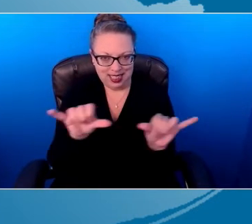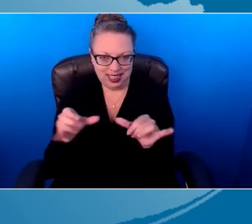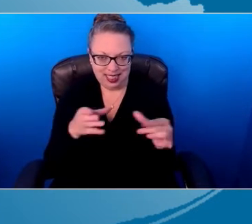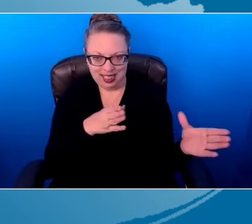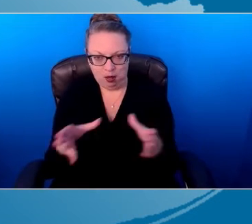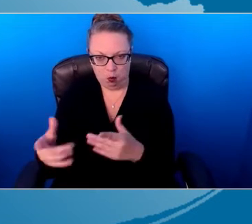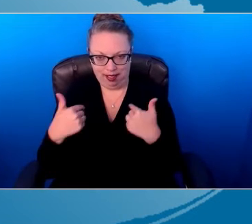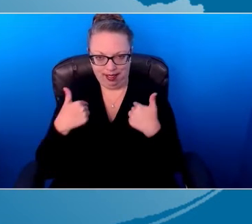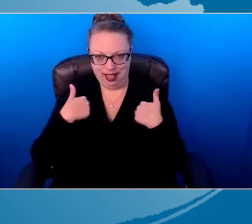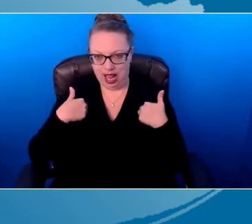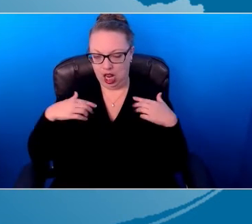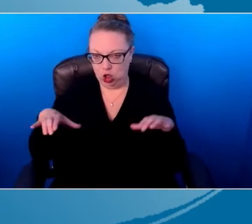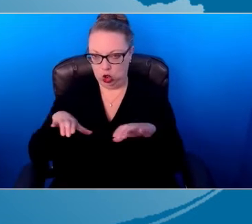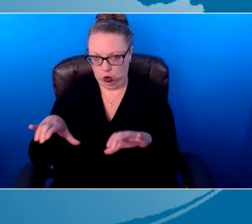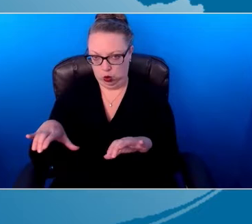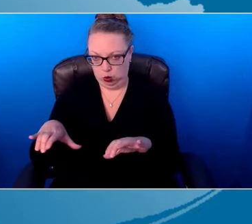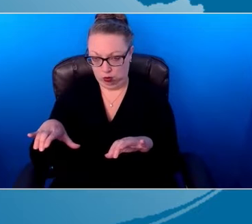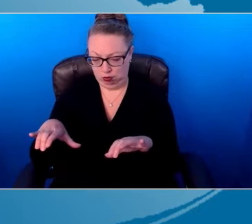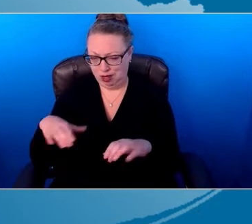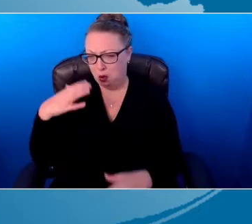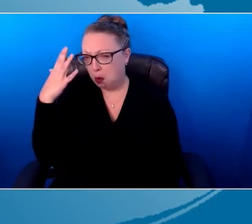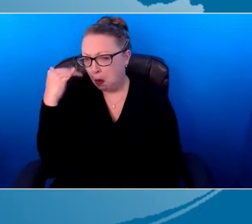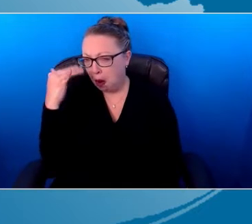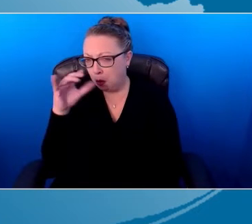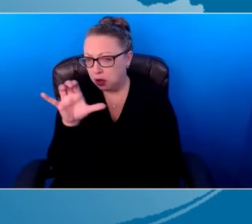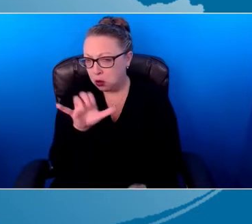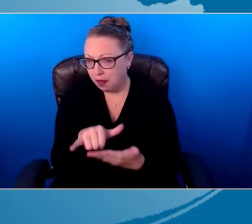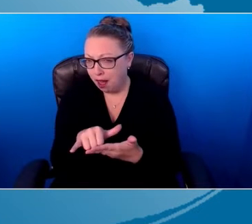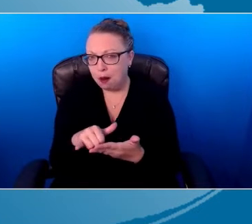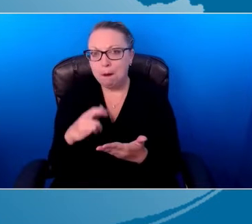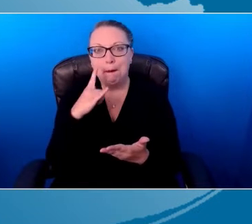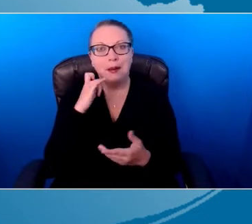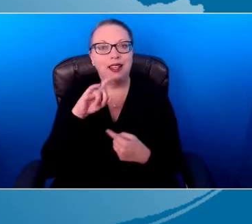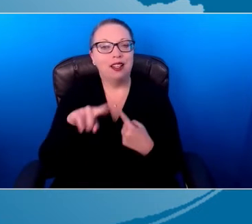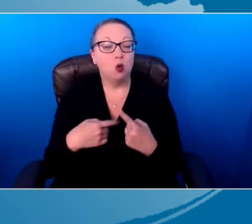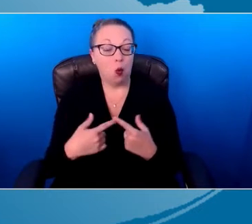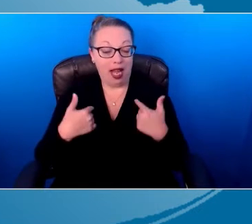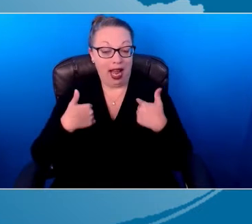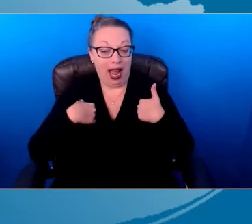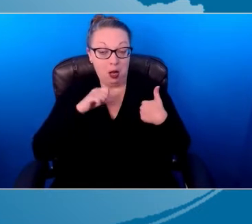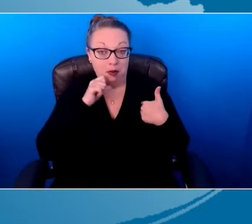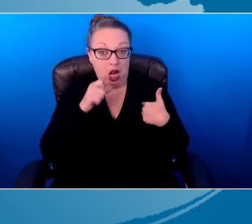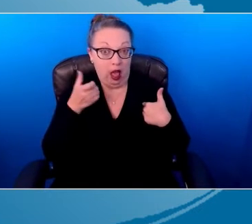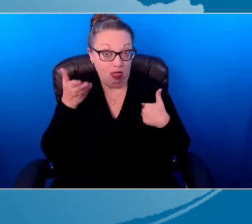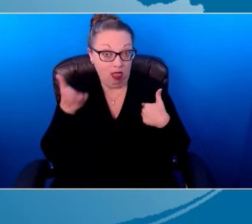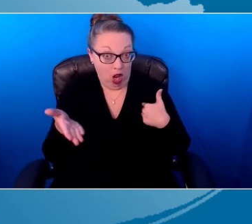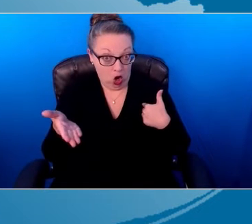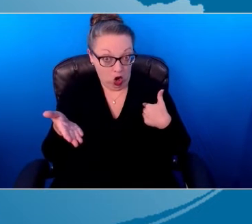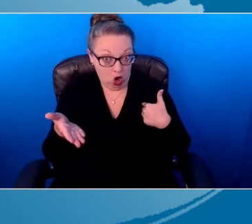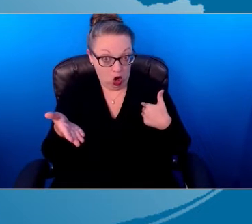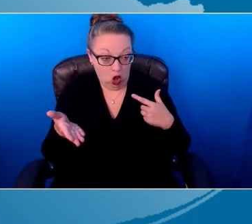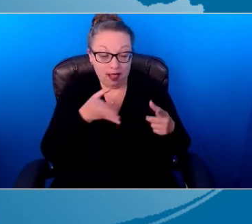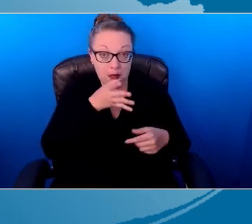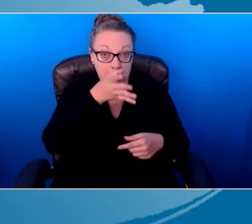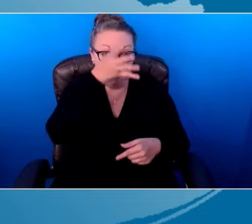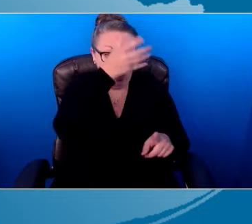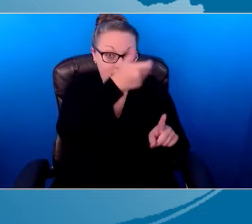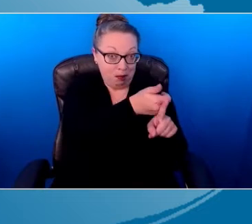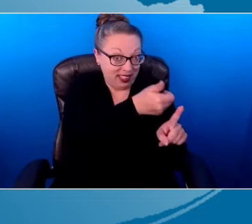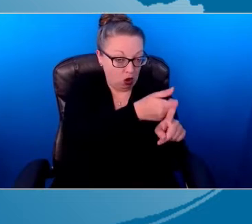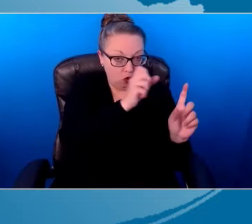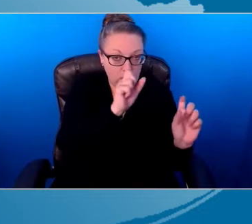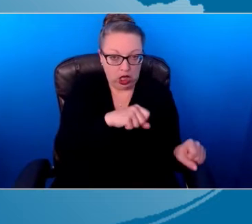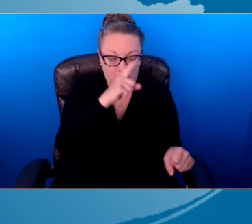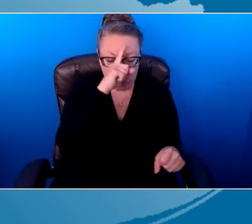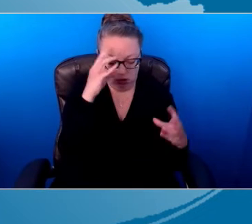in with instruction, guidance, or ideas, they can process and think about, how's this working? What could I do